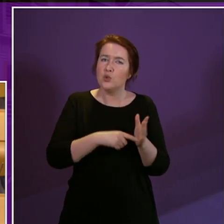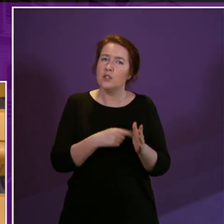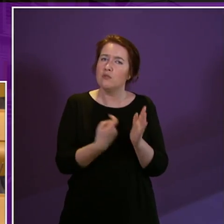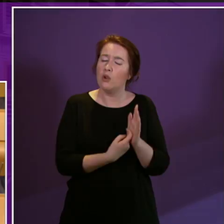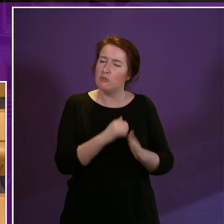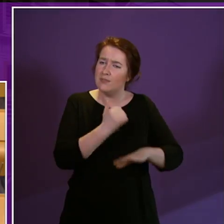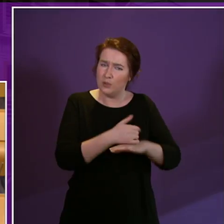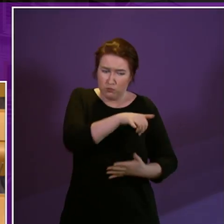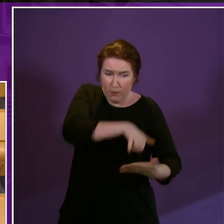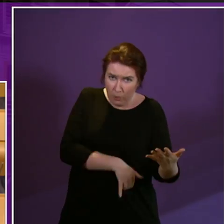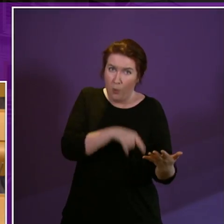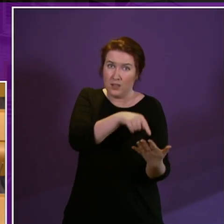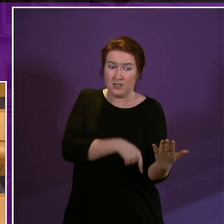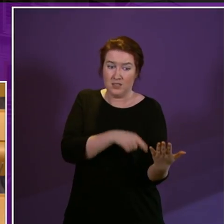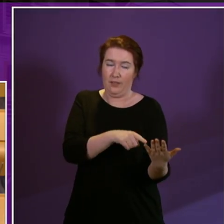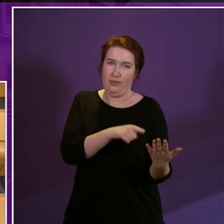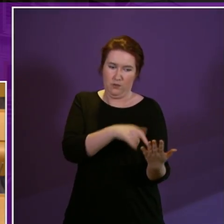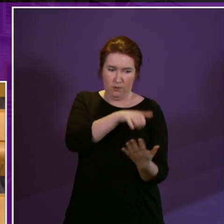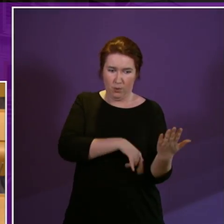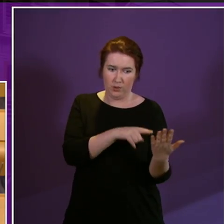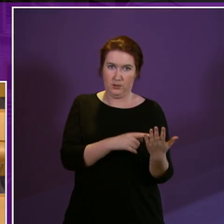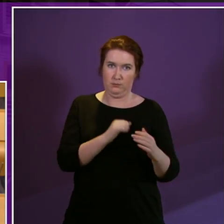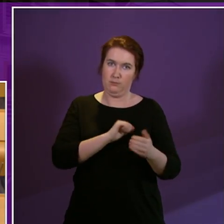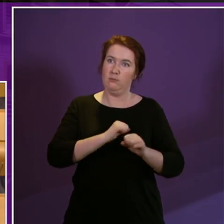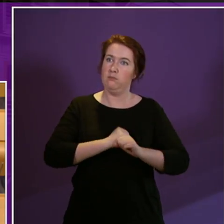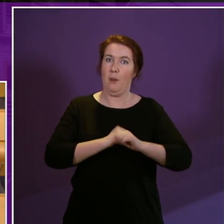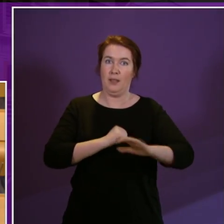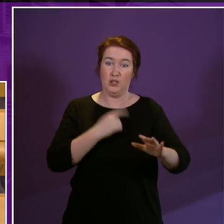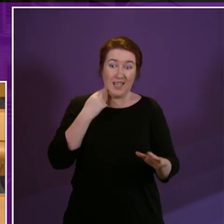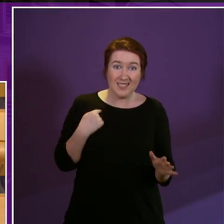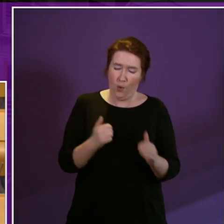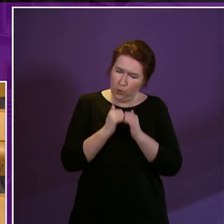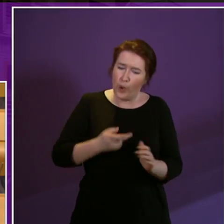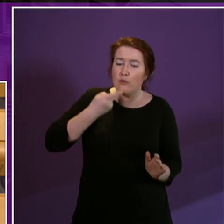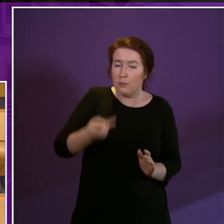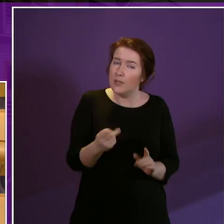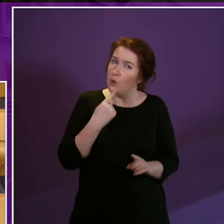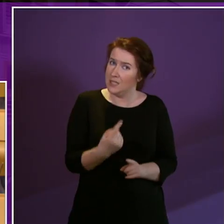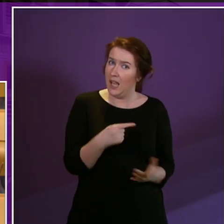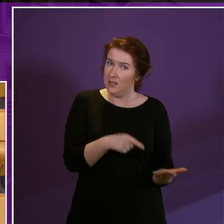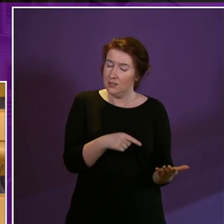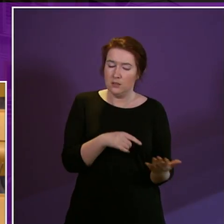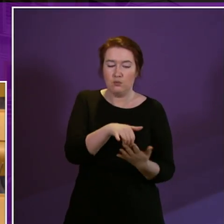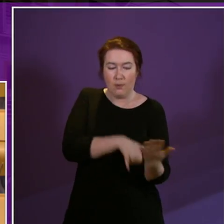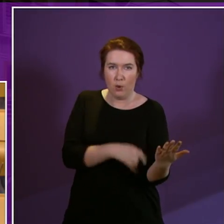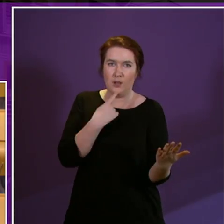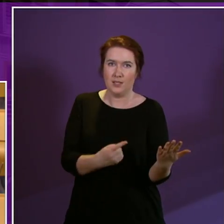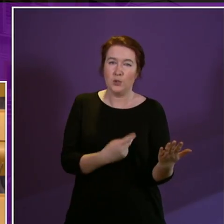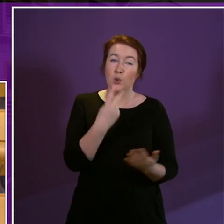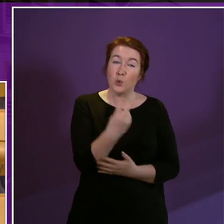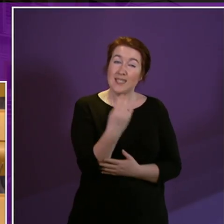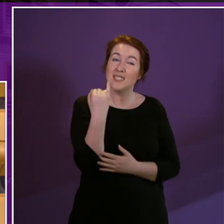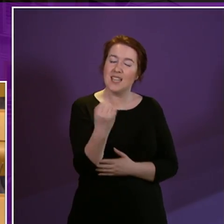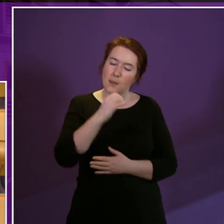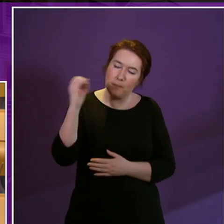report, the Foundation report that came out yesterday and it's worth repeating what Mark Griffin said. He said that 26